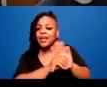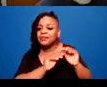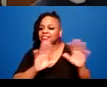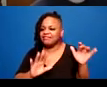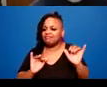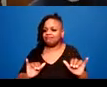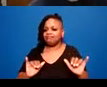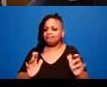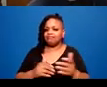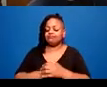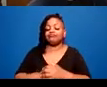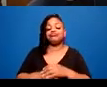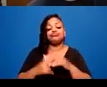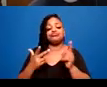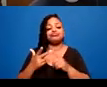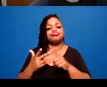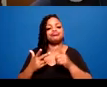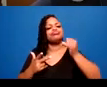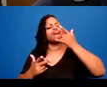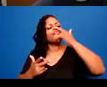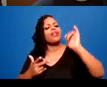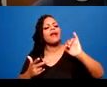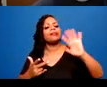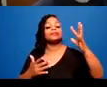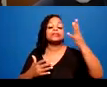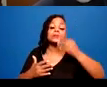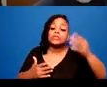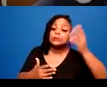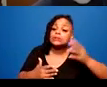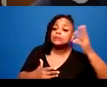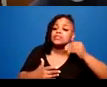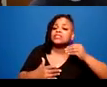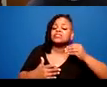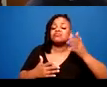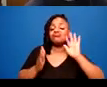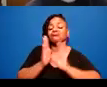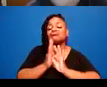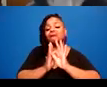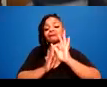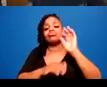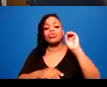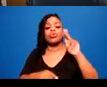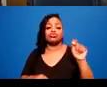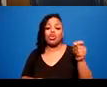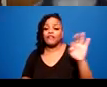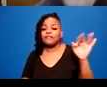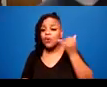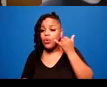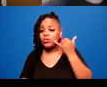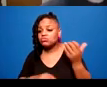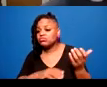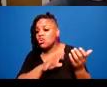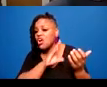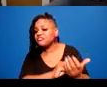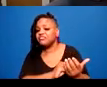or turning off your phone or your social media or other things So